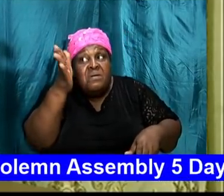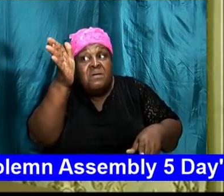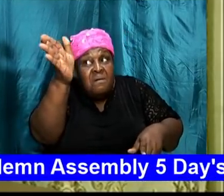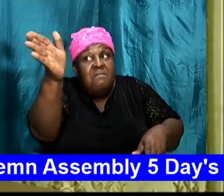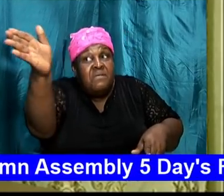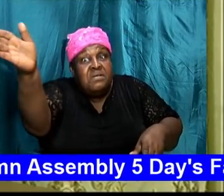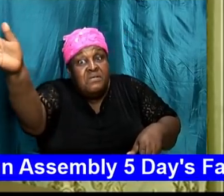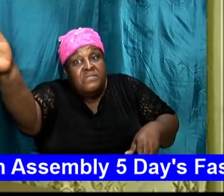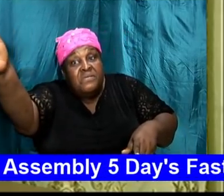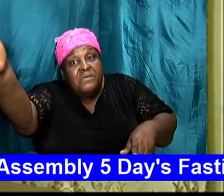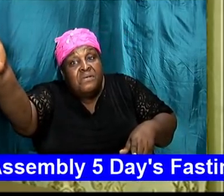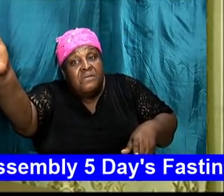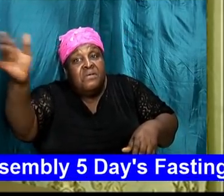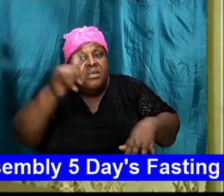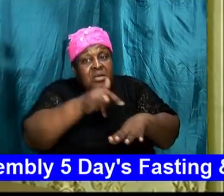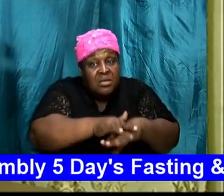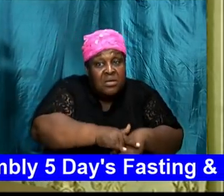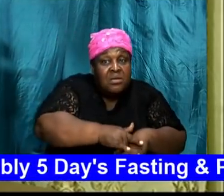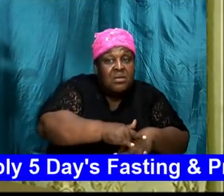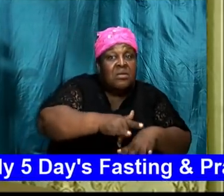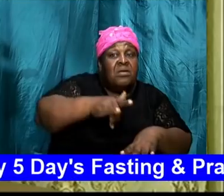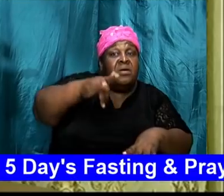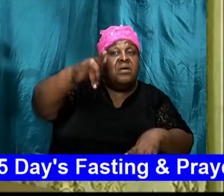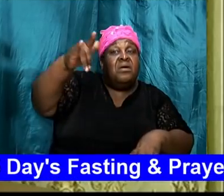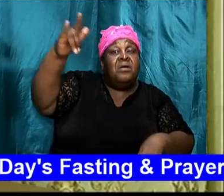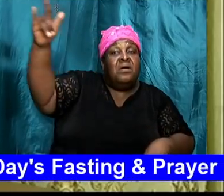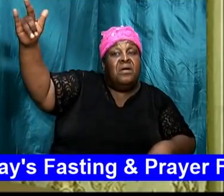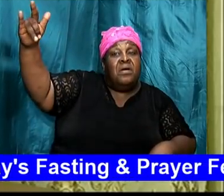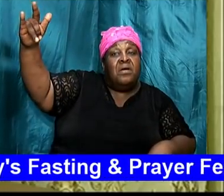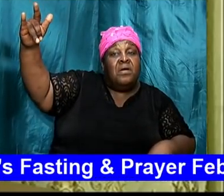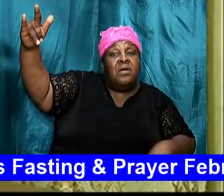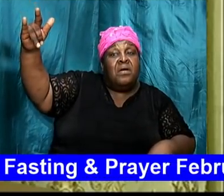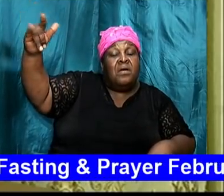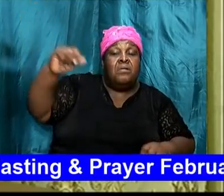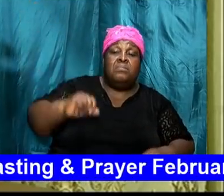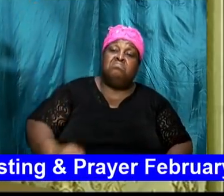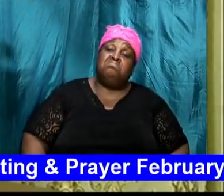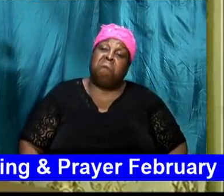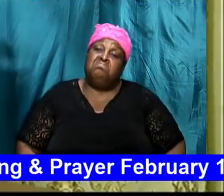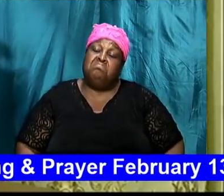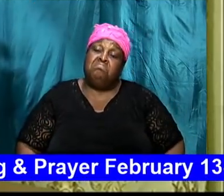for me to reach in Jamaica but people need to be rich in Canada